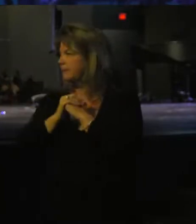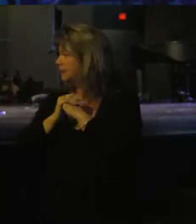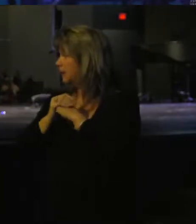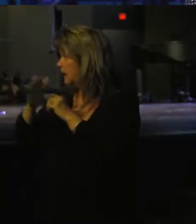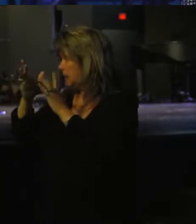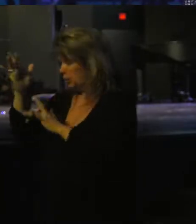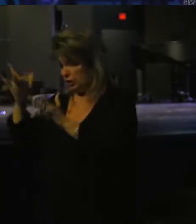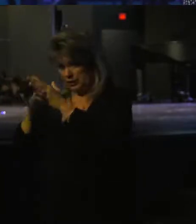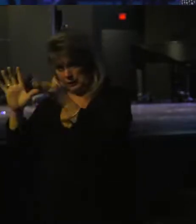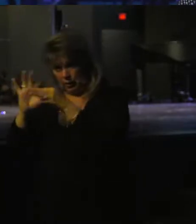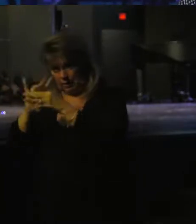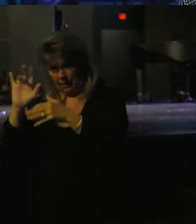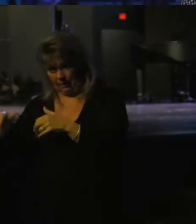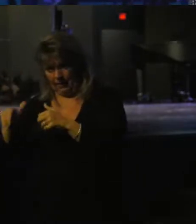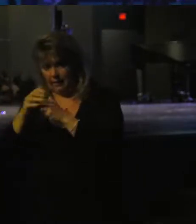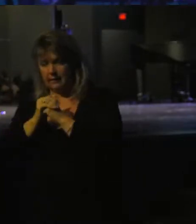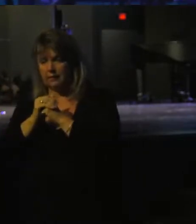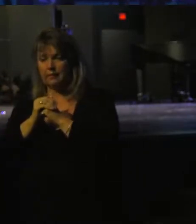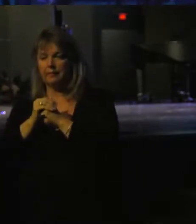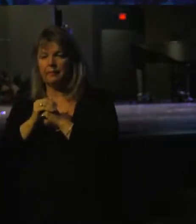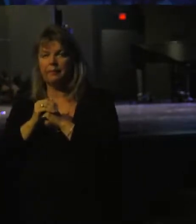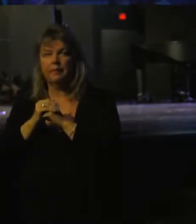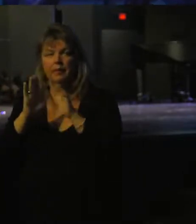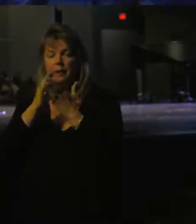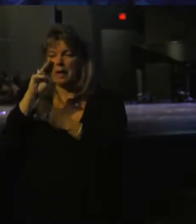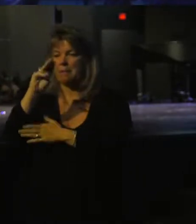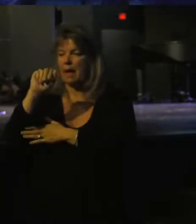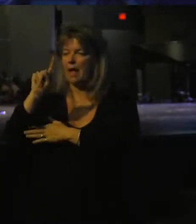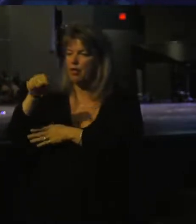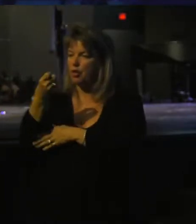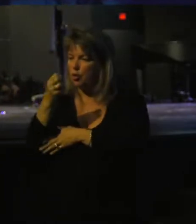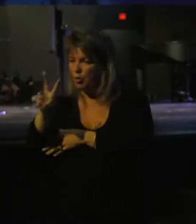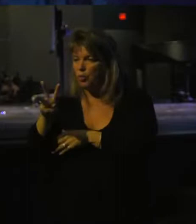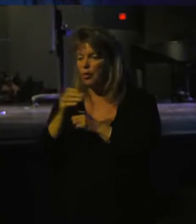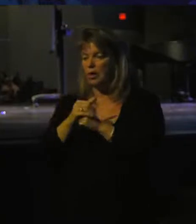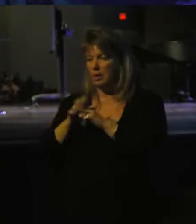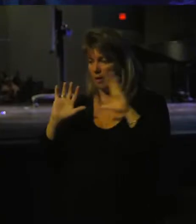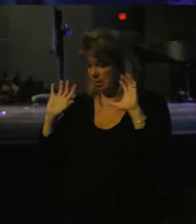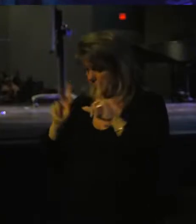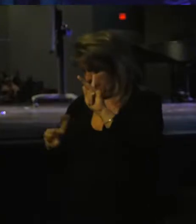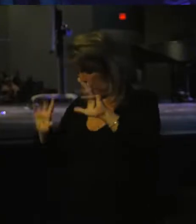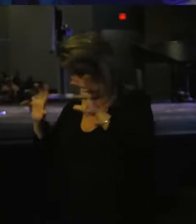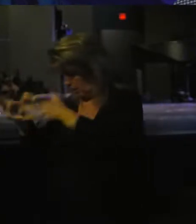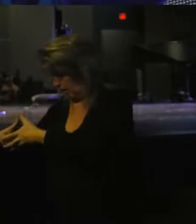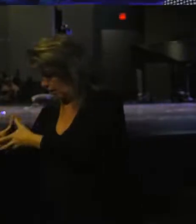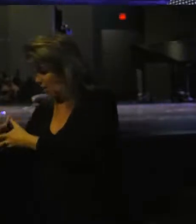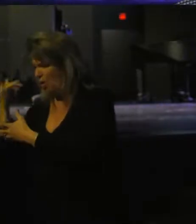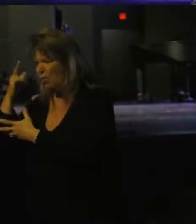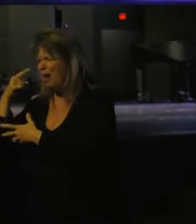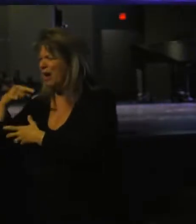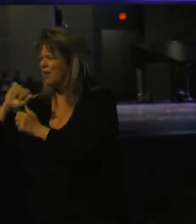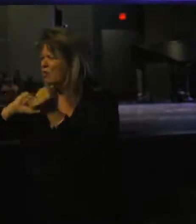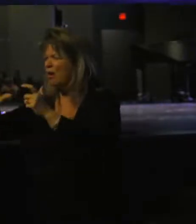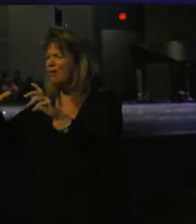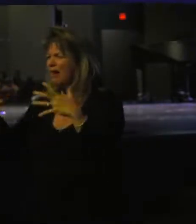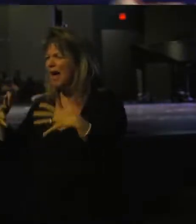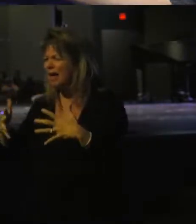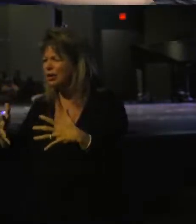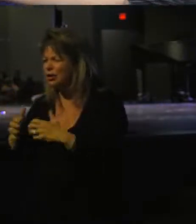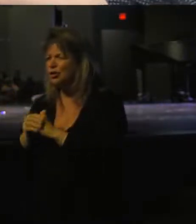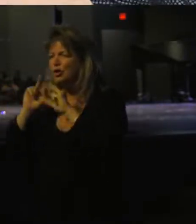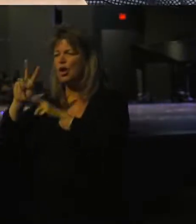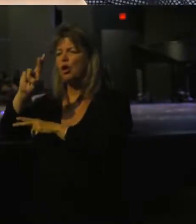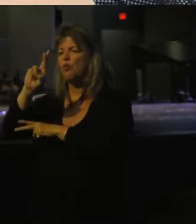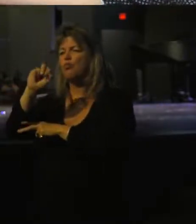Jesus talks about this in the book of Matthew as he's bringing his people together, and he says, why are you all anxious? Look at the